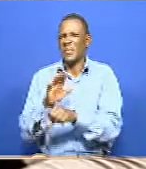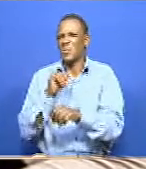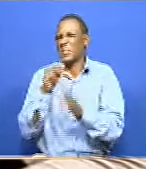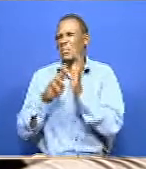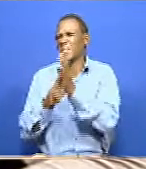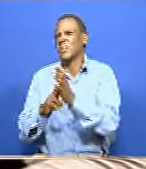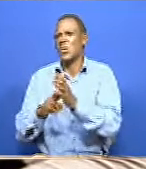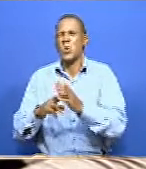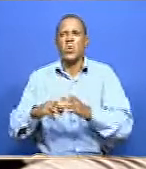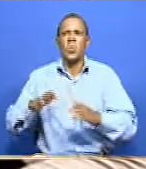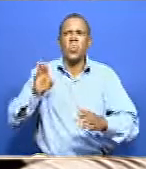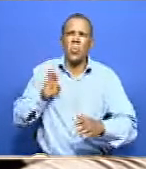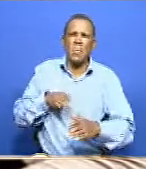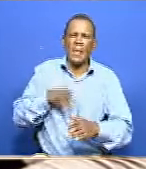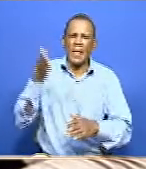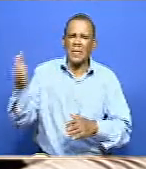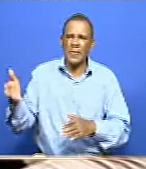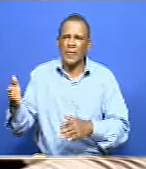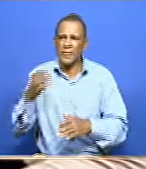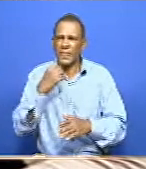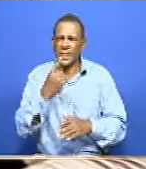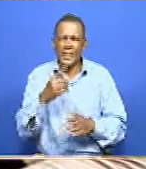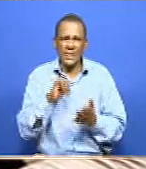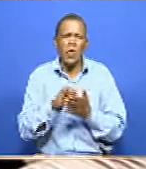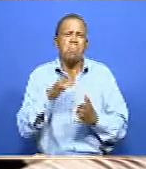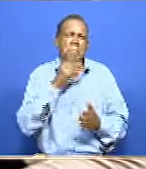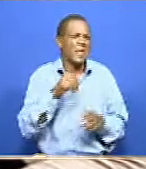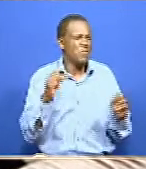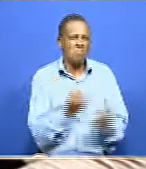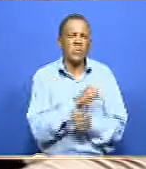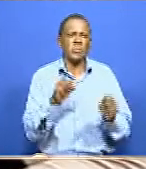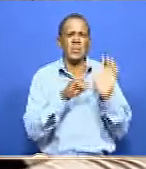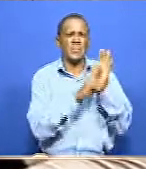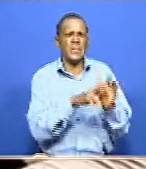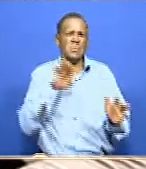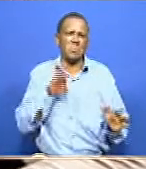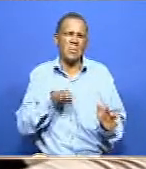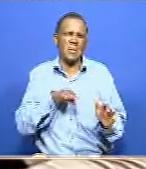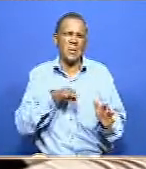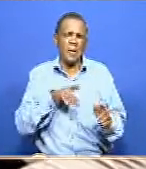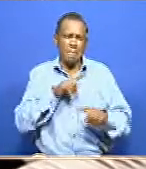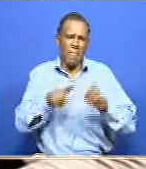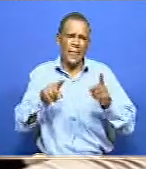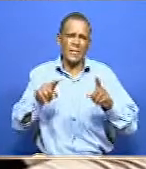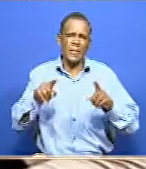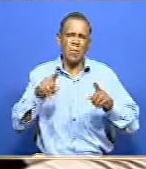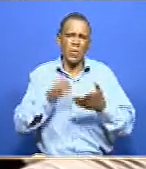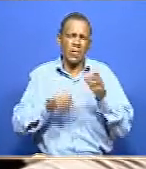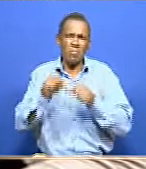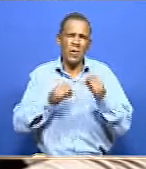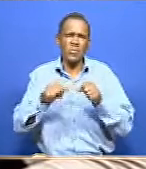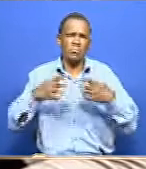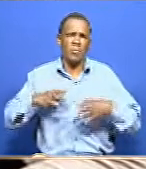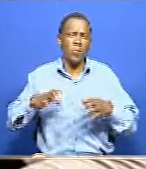at the forefront saying, you know, you cannot have a man represent the needs of women. Now, bringing the situation to persons with hearing impairment, do you feel